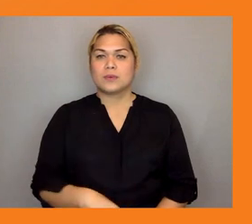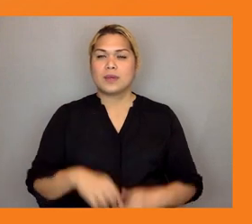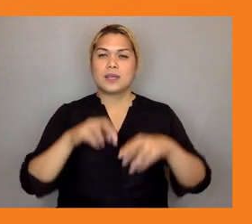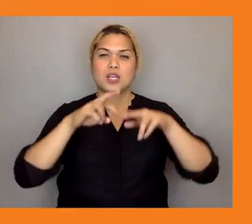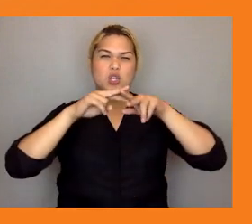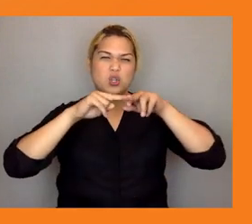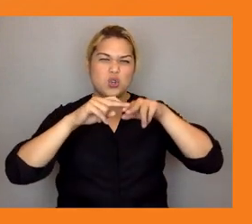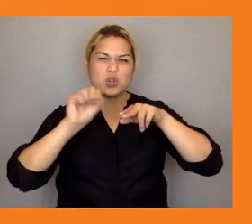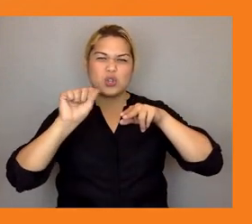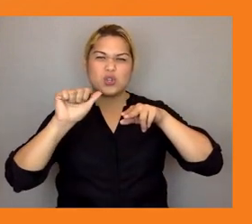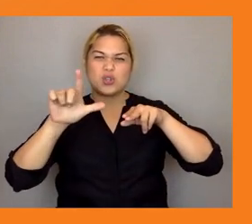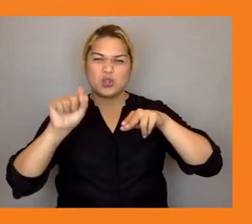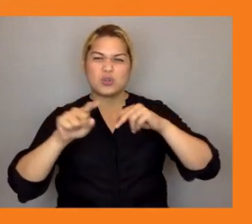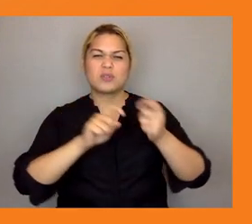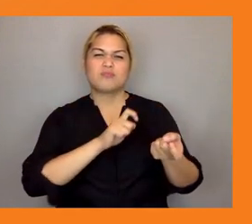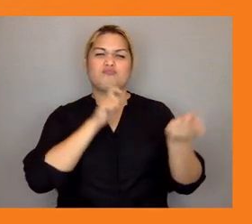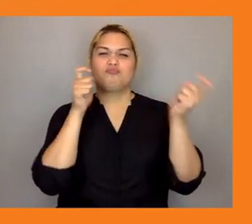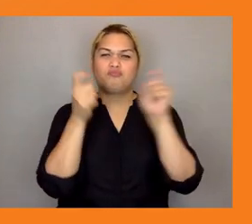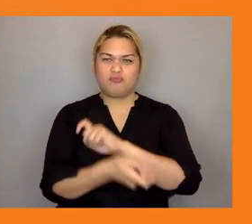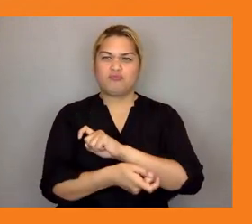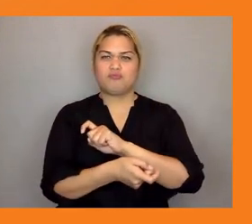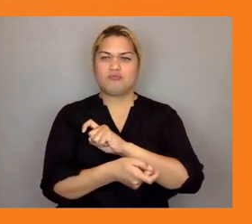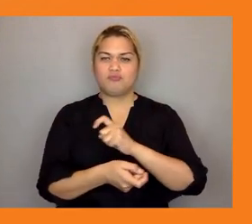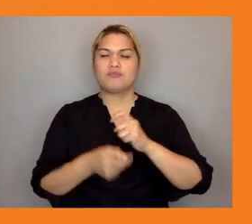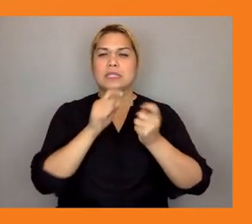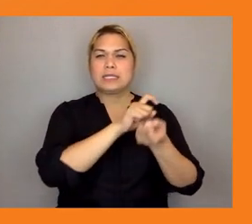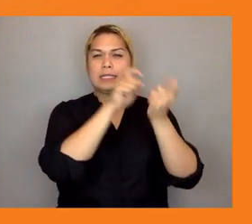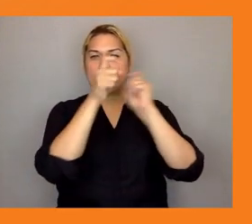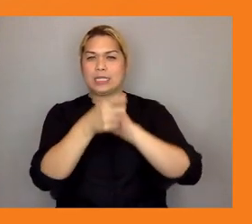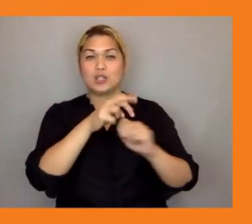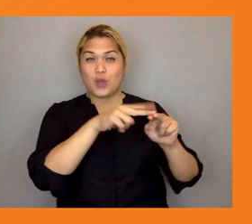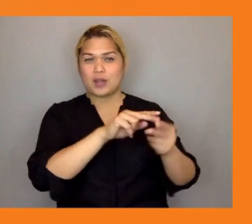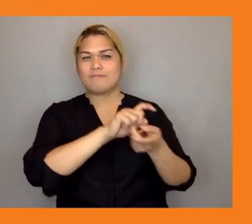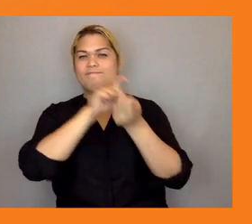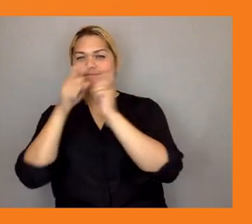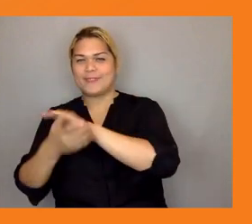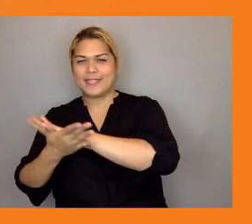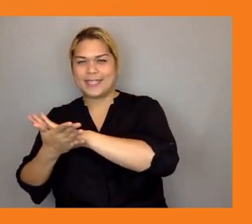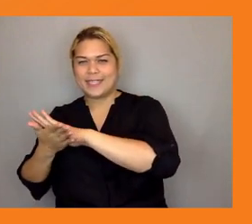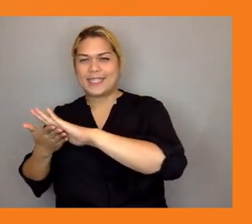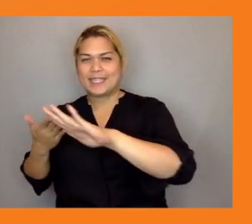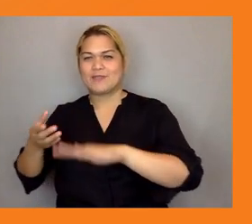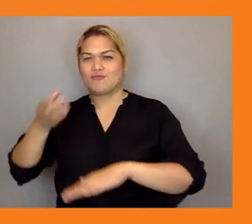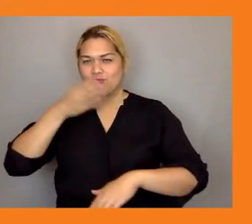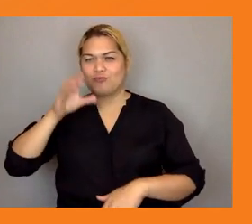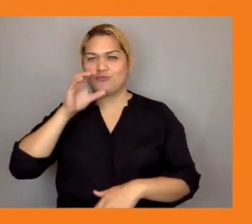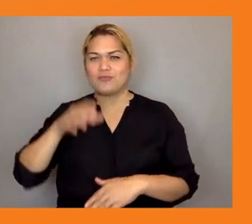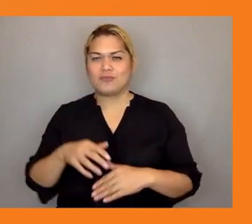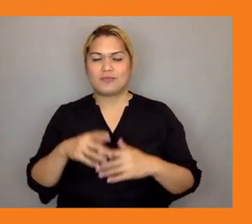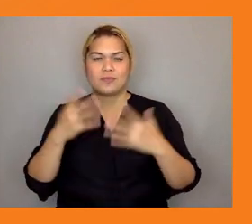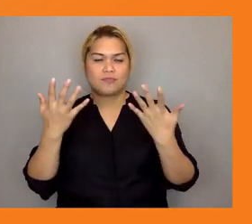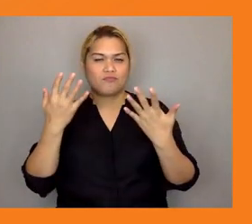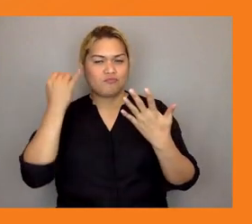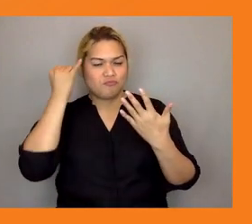and they can develop in their own home um so it's one of the innovations that the youth are currently leading with the guidance of the civil society